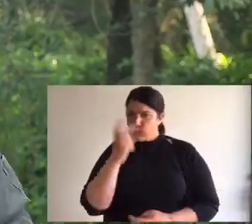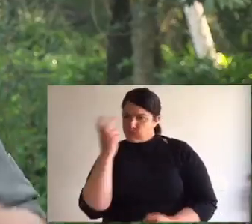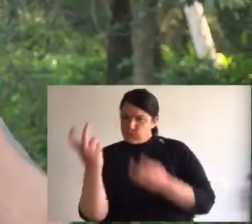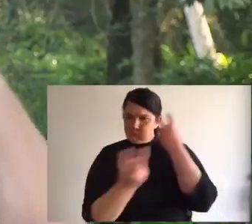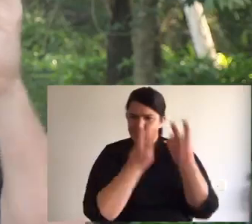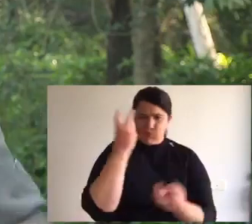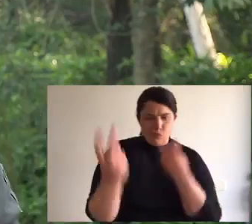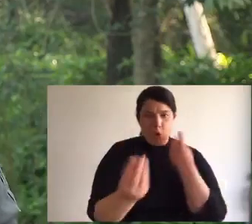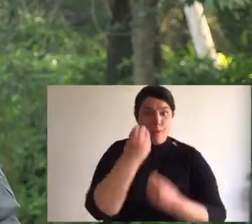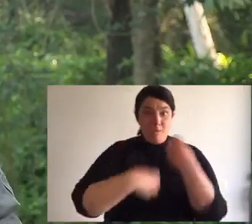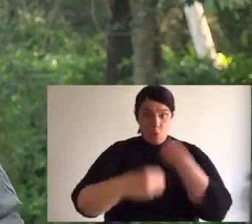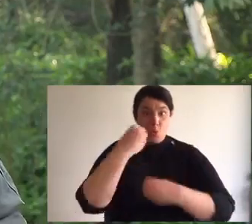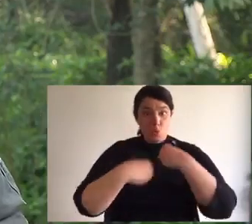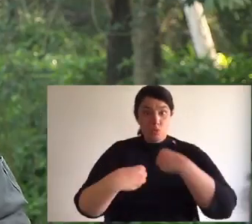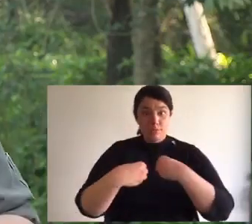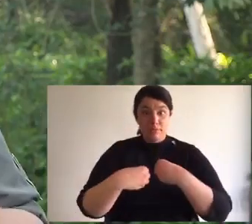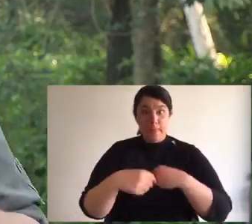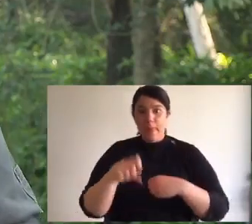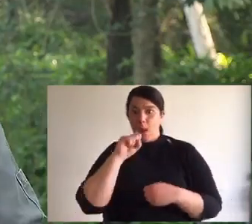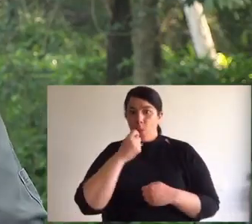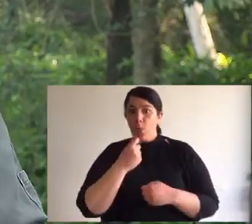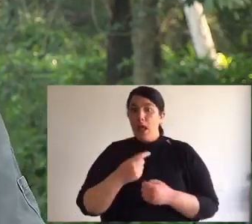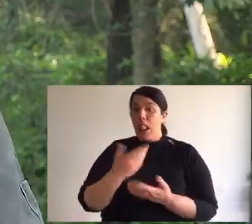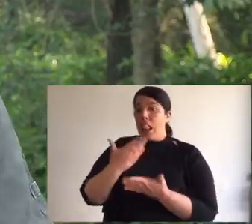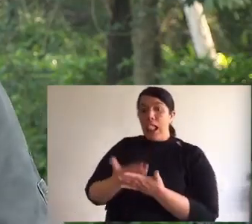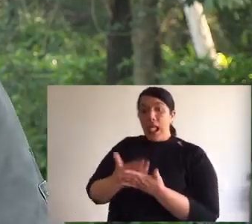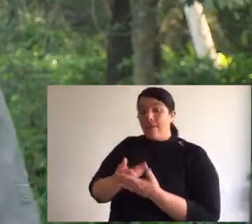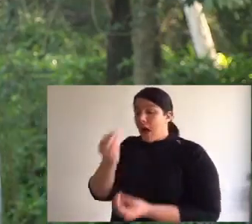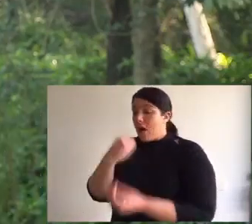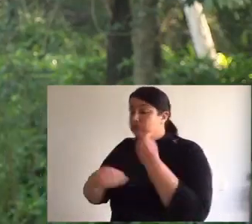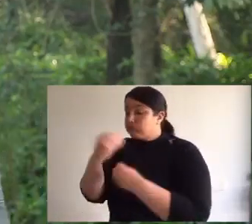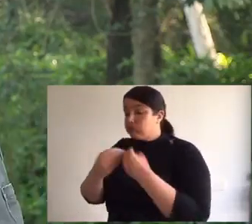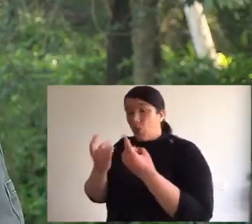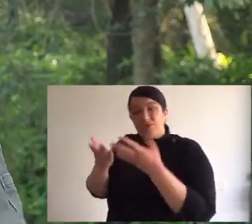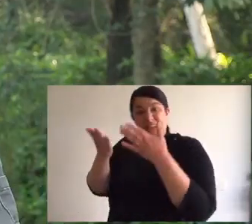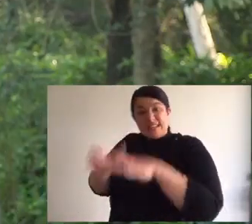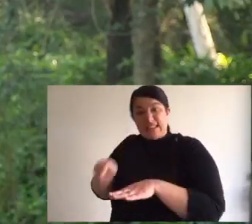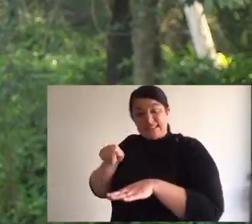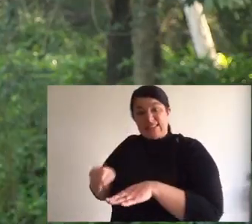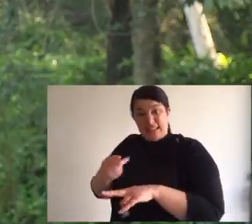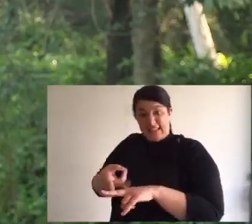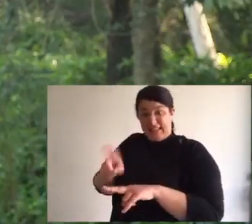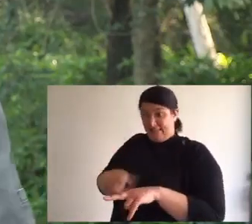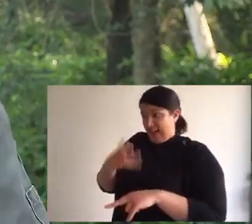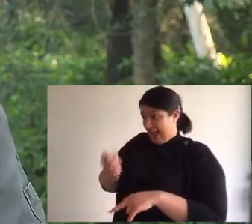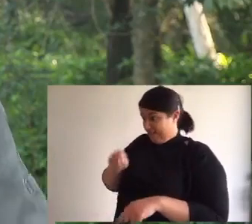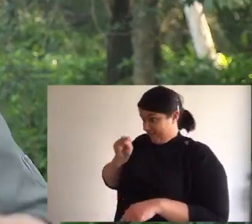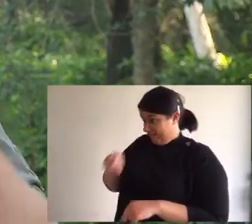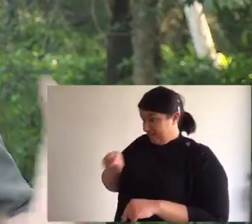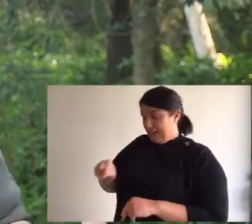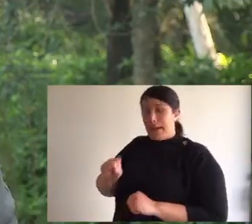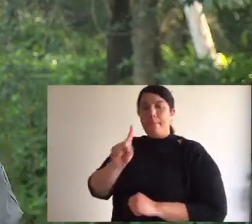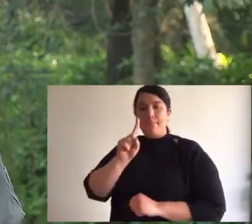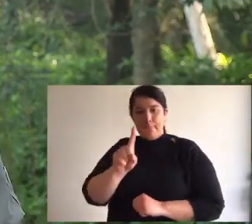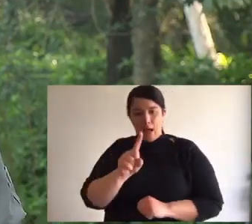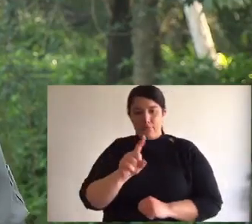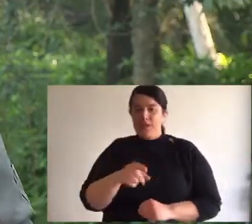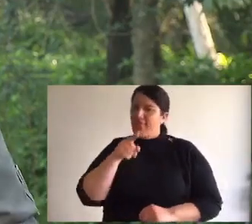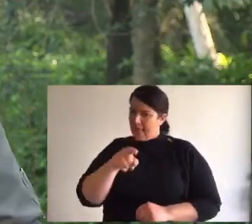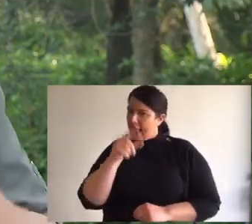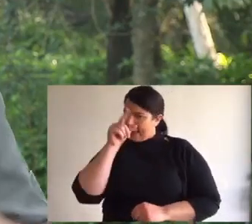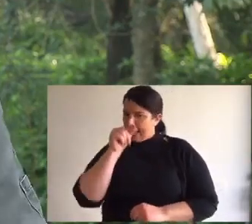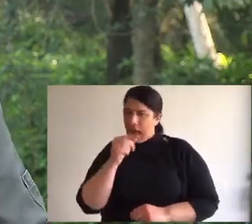active predators. They will scavenge and eat carrion or prey that has already died, if the opportunity presents.